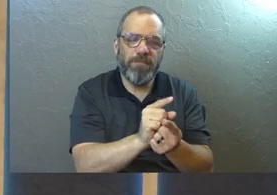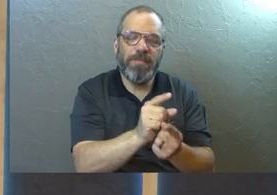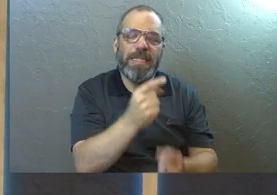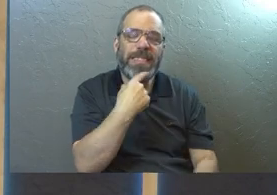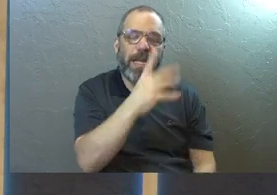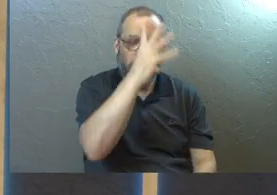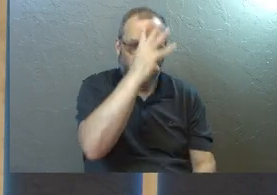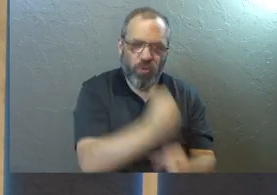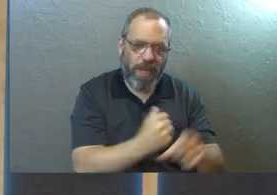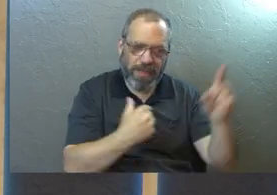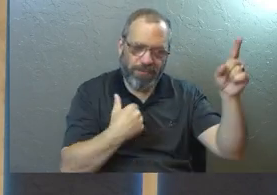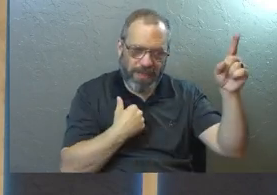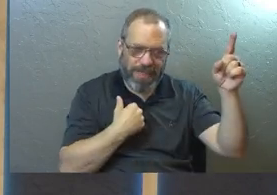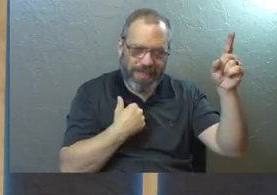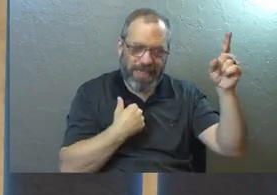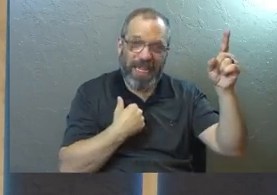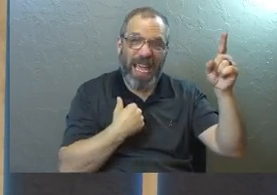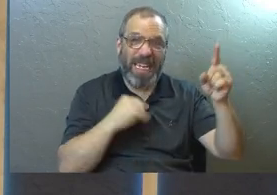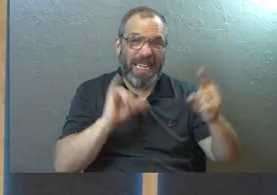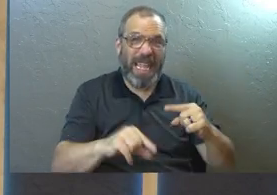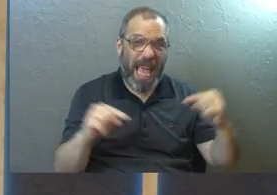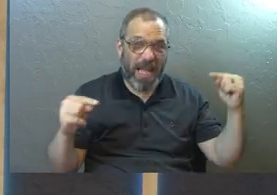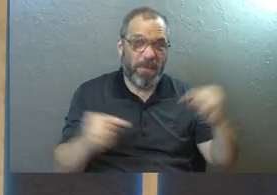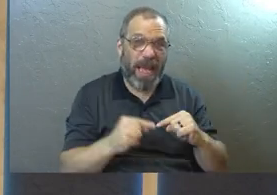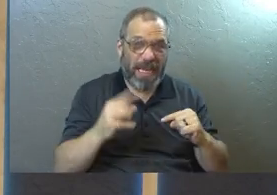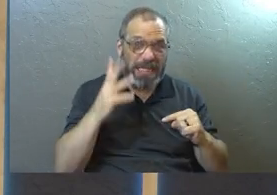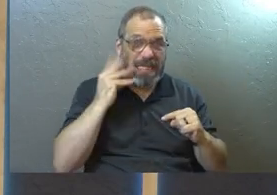trust him. And in that kind of pain,